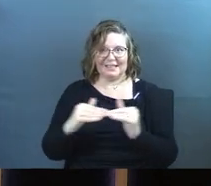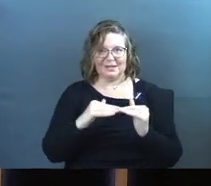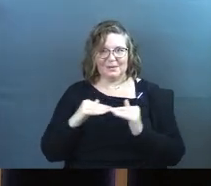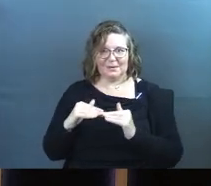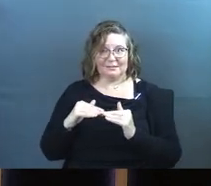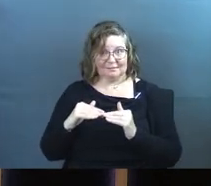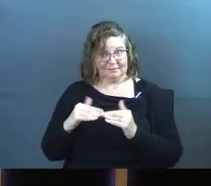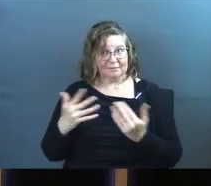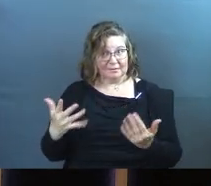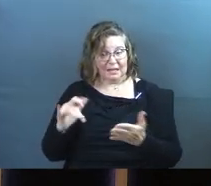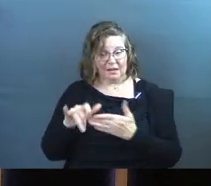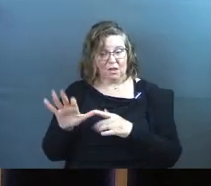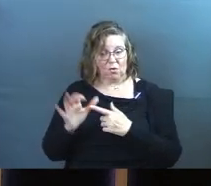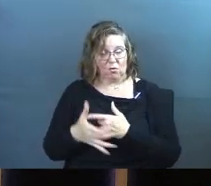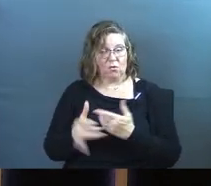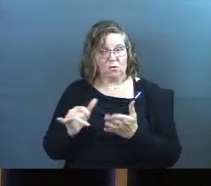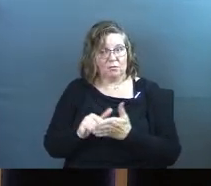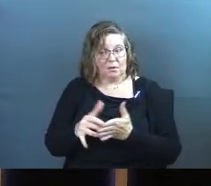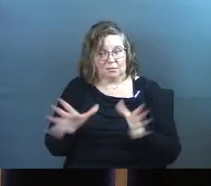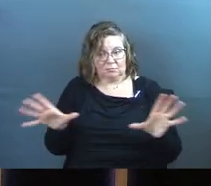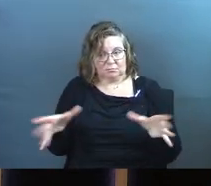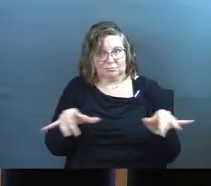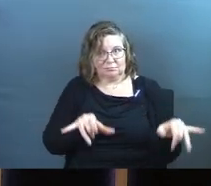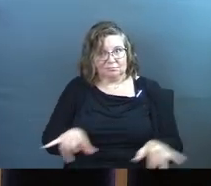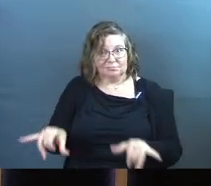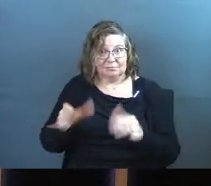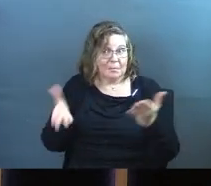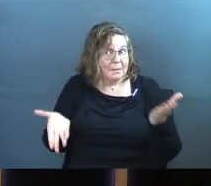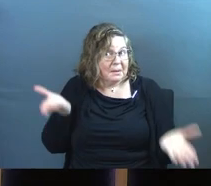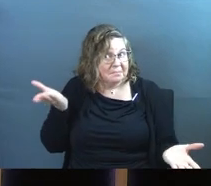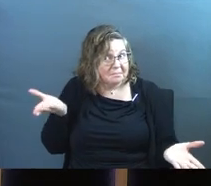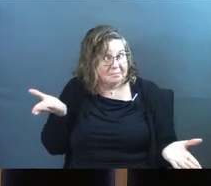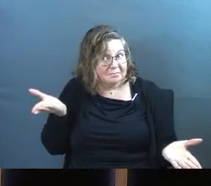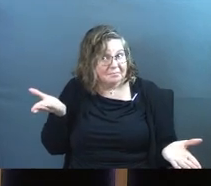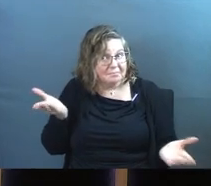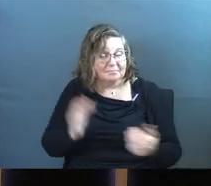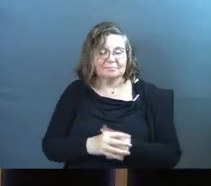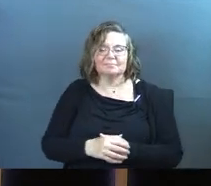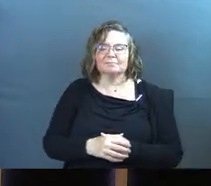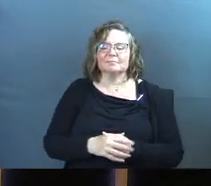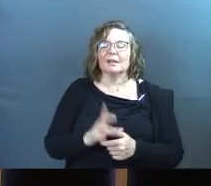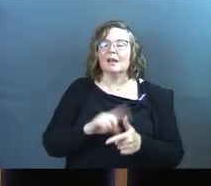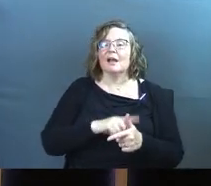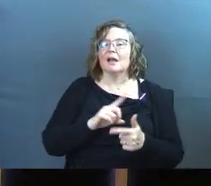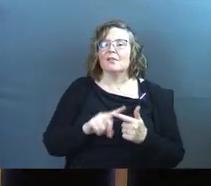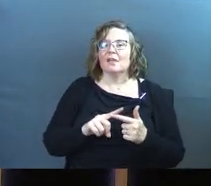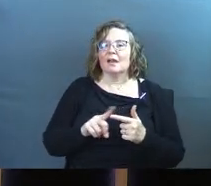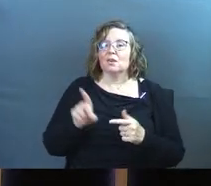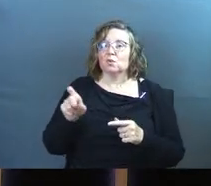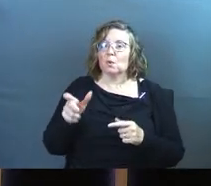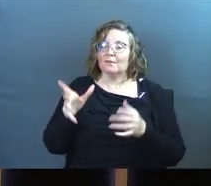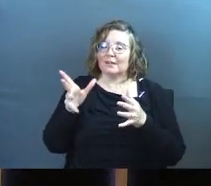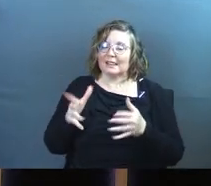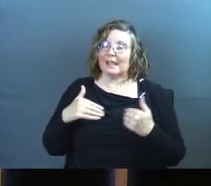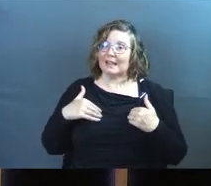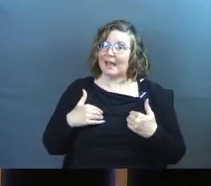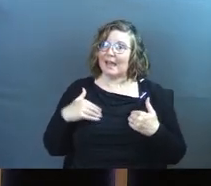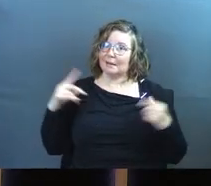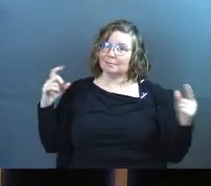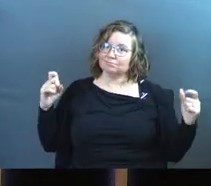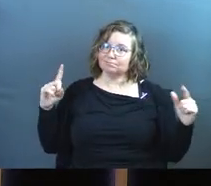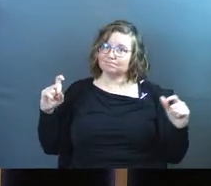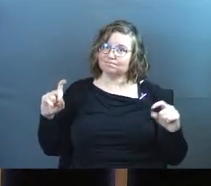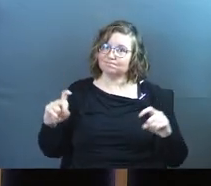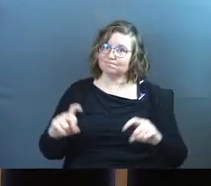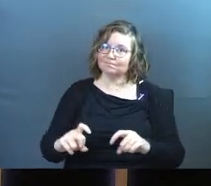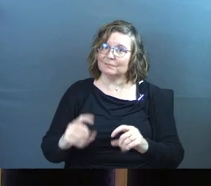he sowing something into that culture and into that people? Who knows? Maybe. And then God says, you got to even let your livestock get